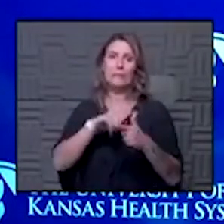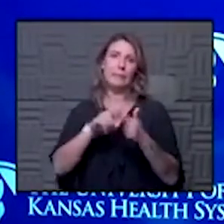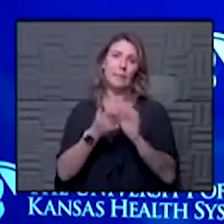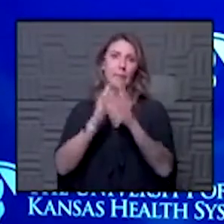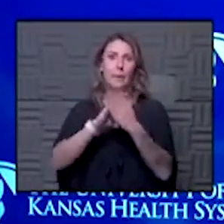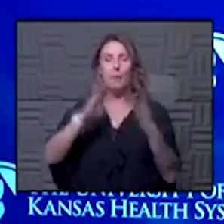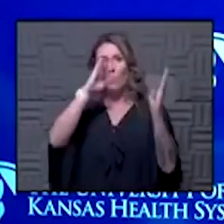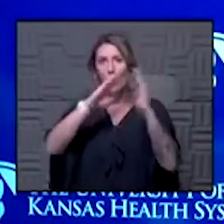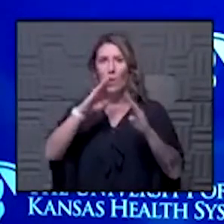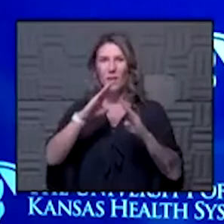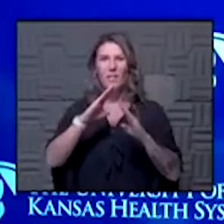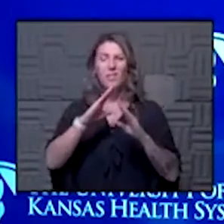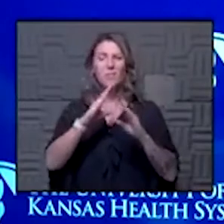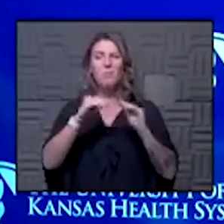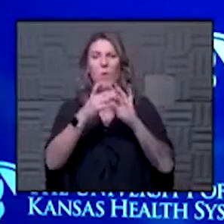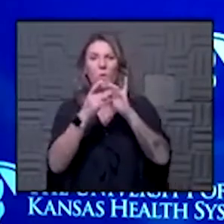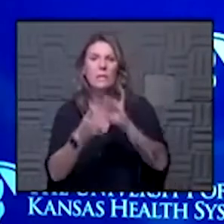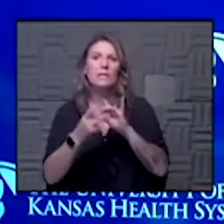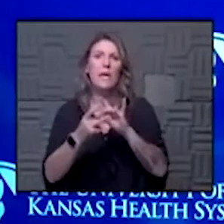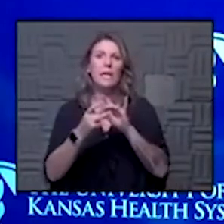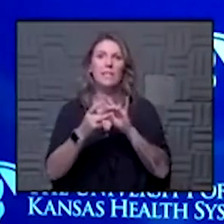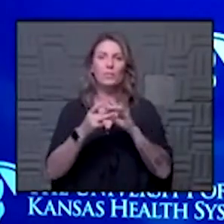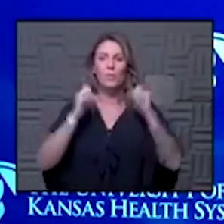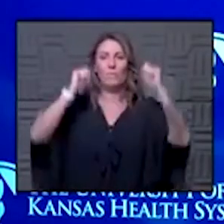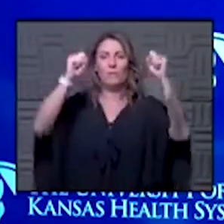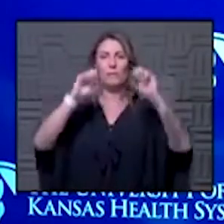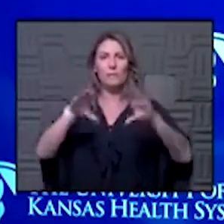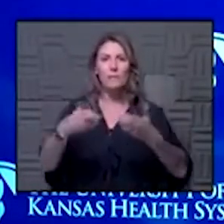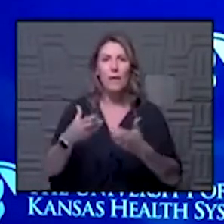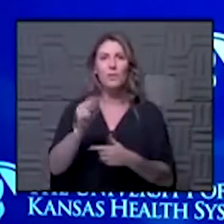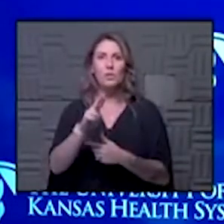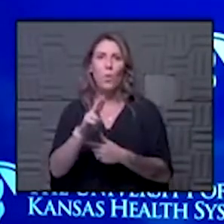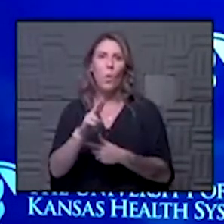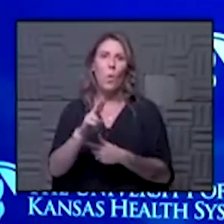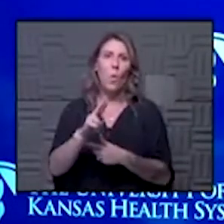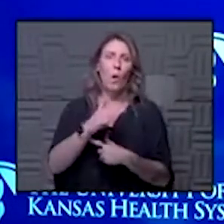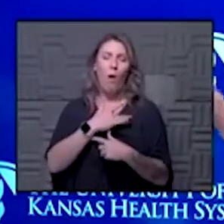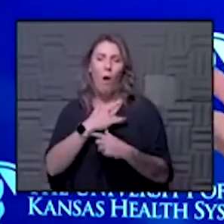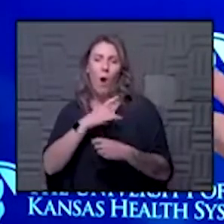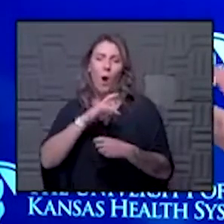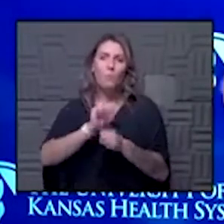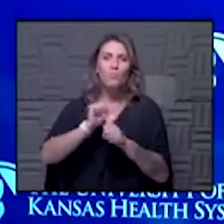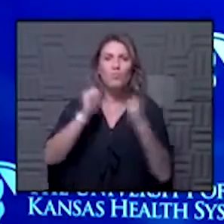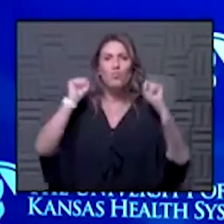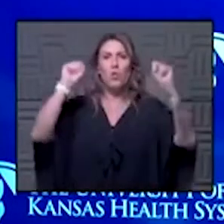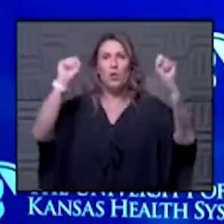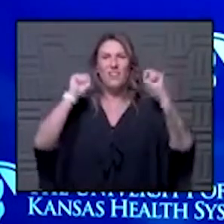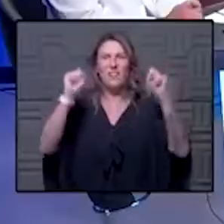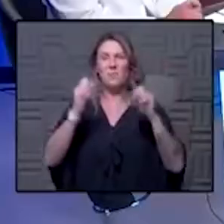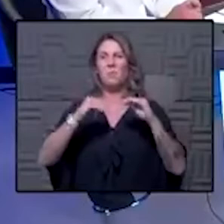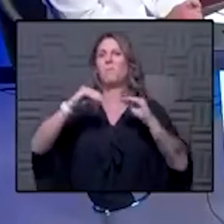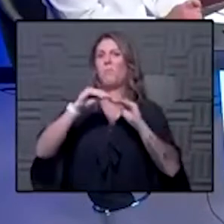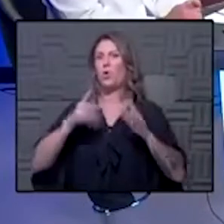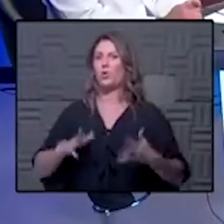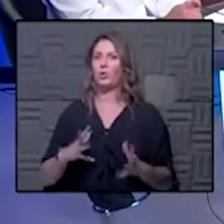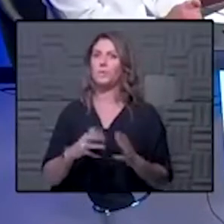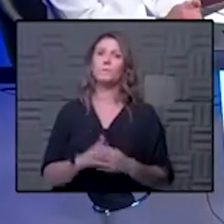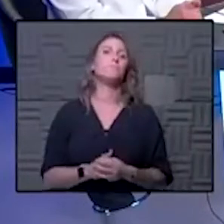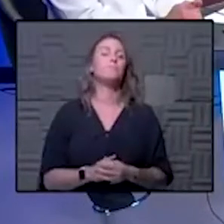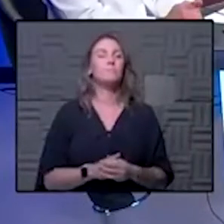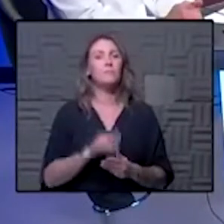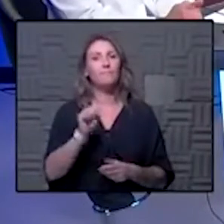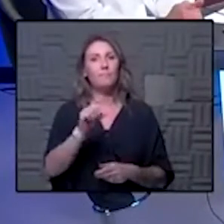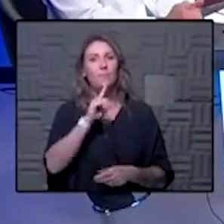about fitness classes you know cardio tennis things like that inside a bubble i'd be a little more nervous about that hawk yeah absolutely um